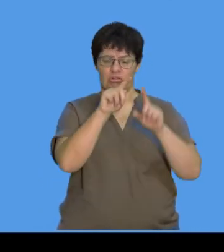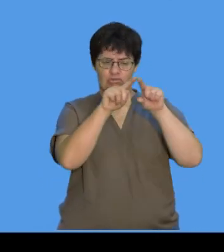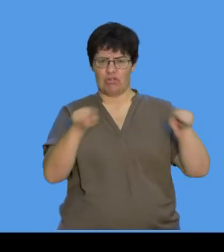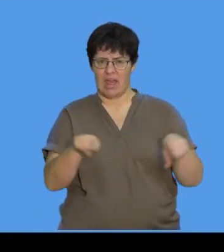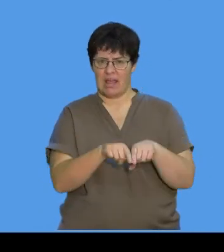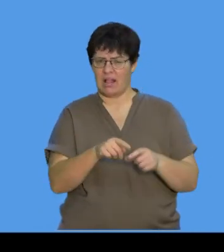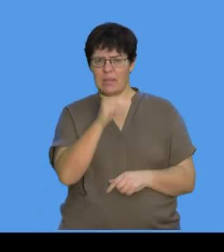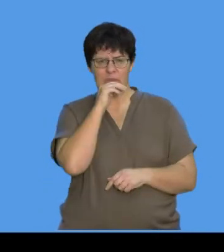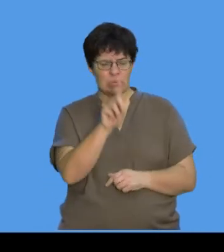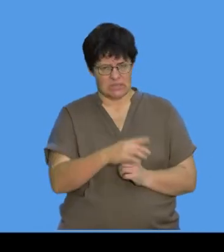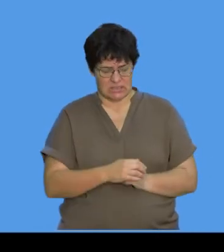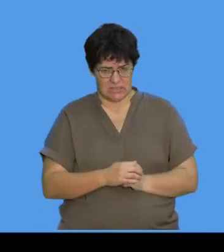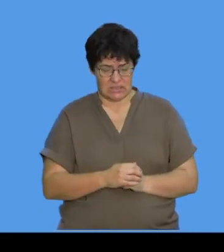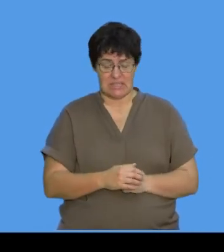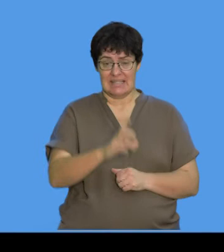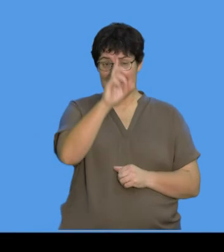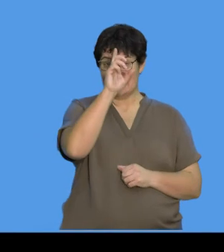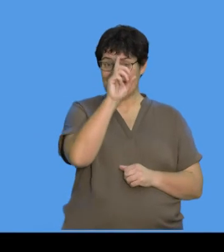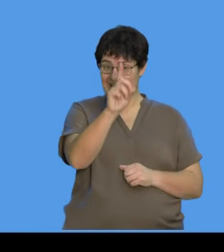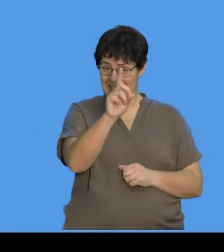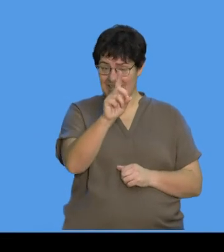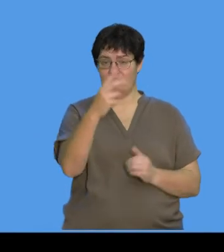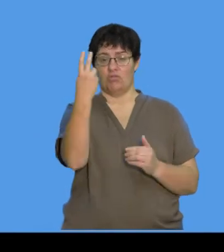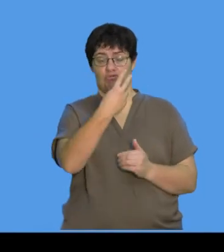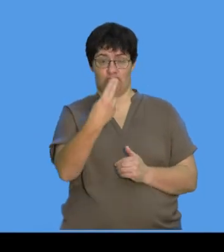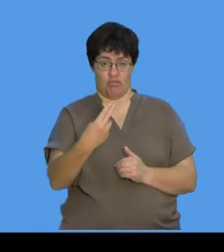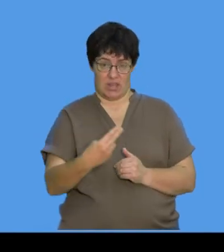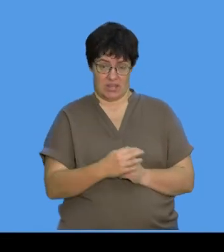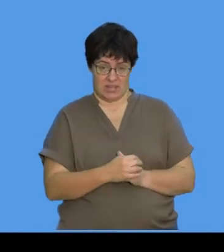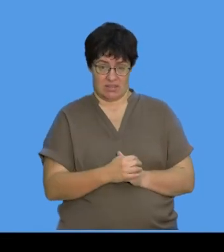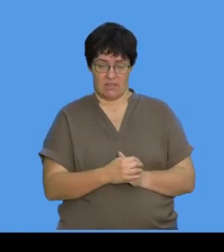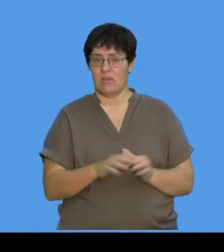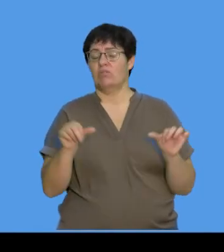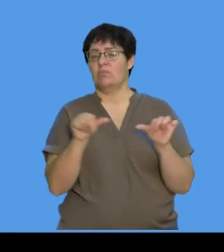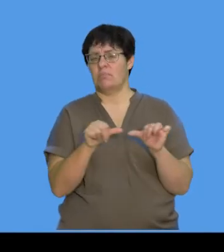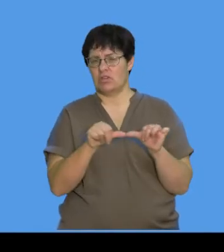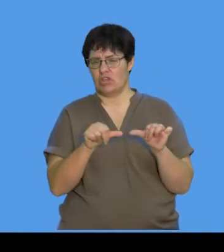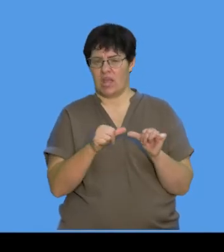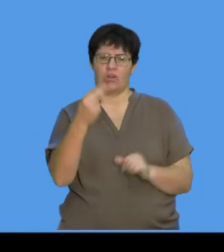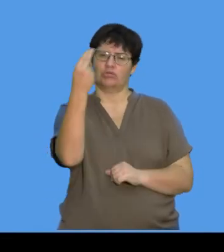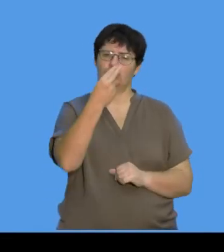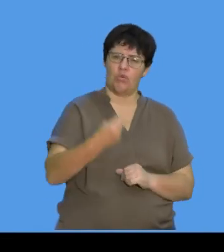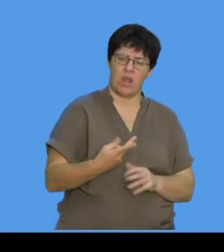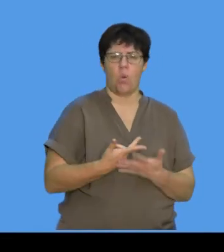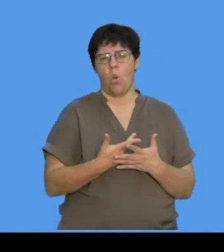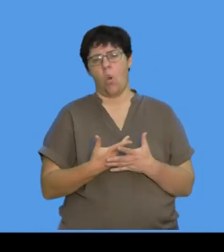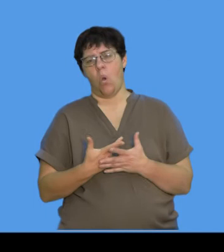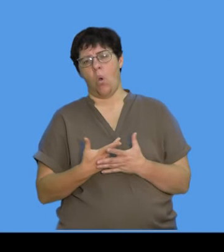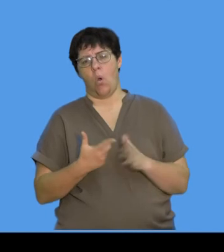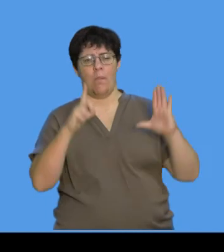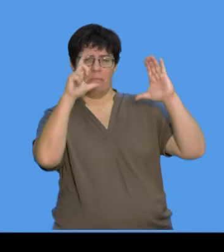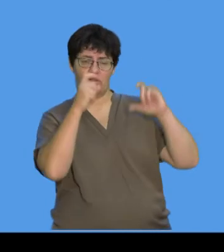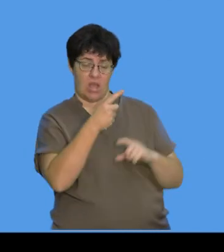triangle, the D stands for drawing. So, if you measure a drawing or a picture that you have drawn,